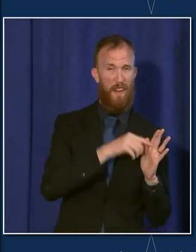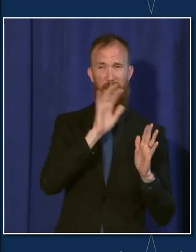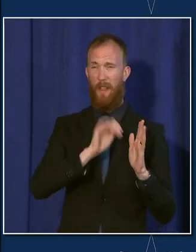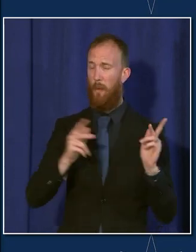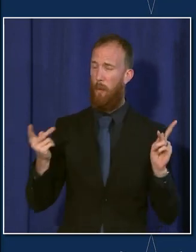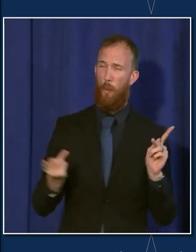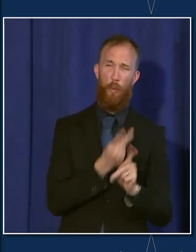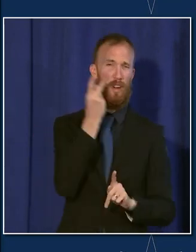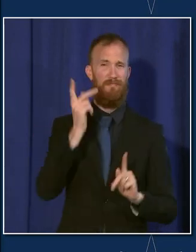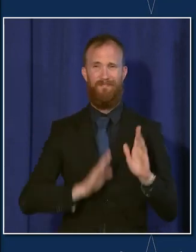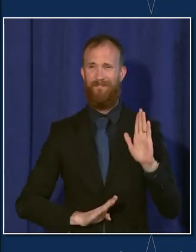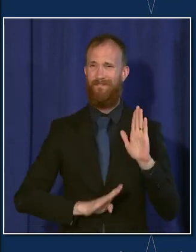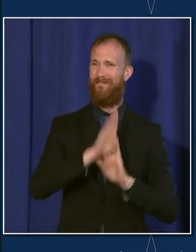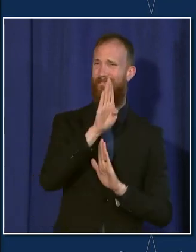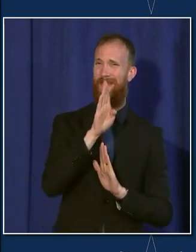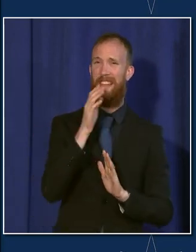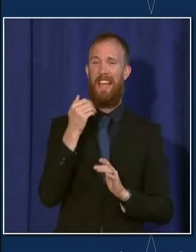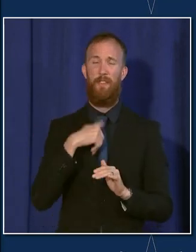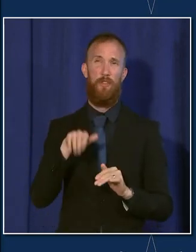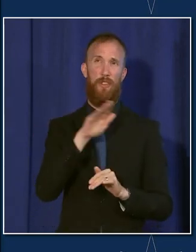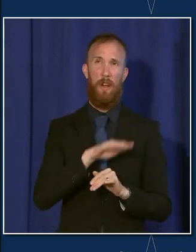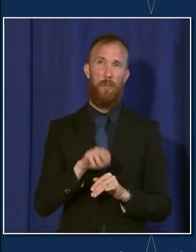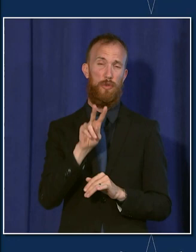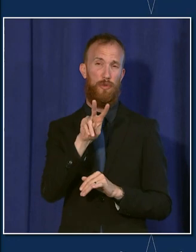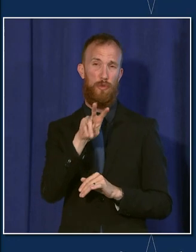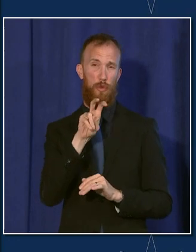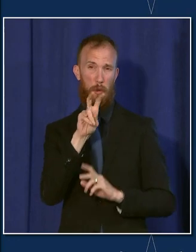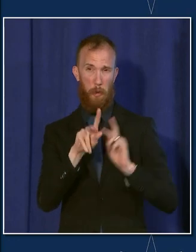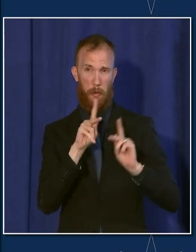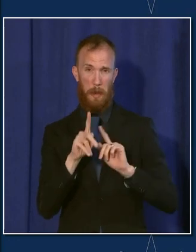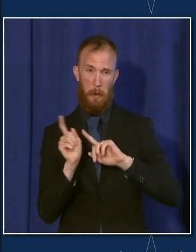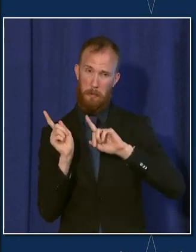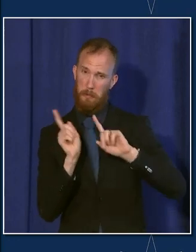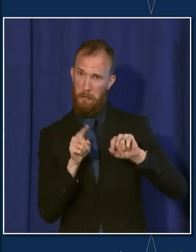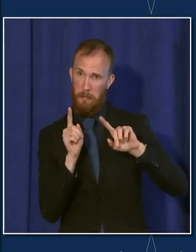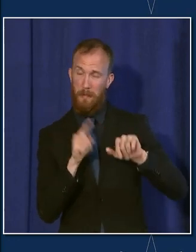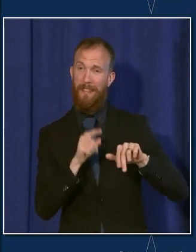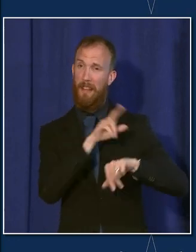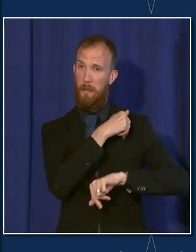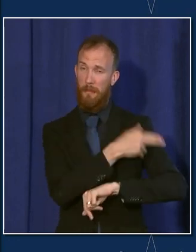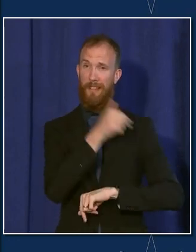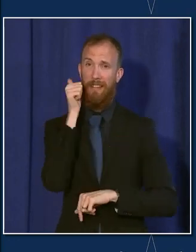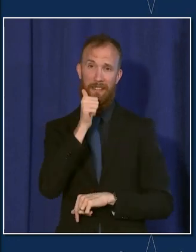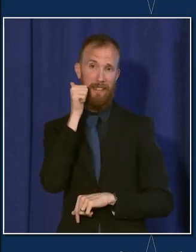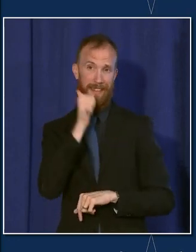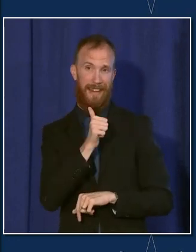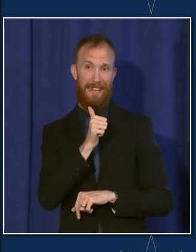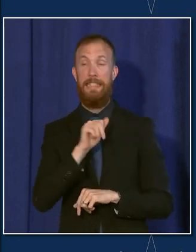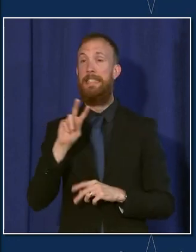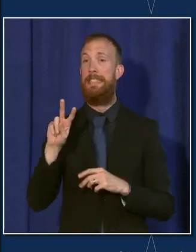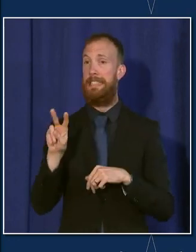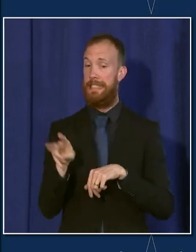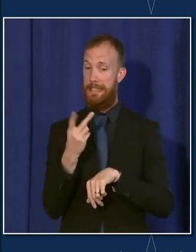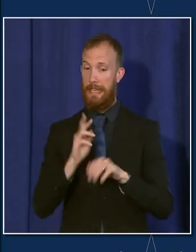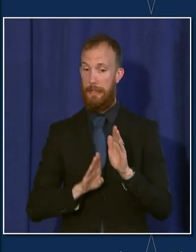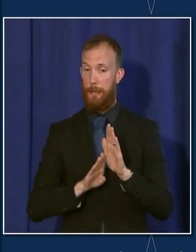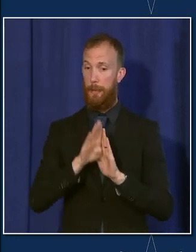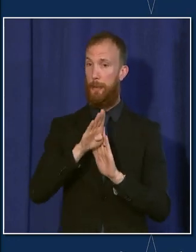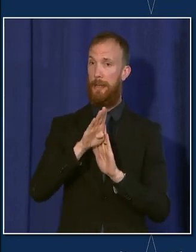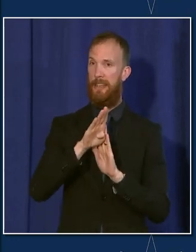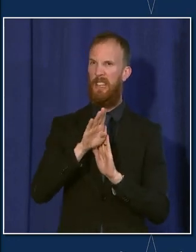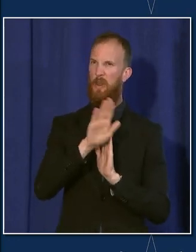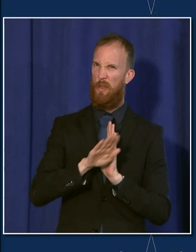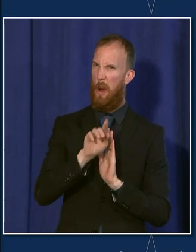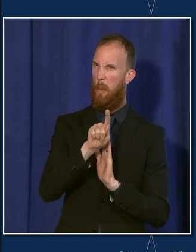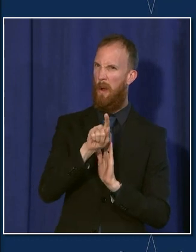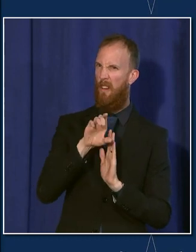averaging nearly 200 hospitalizations per day. In the second peak, we were close to 150.